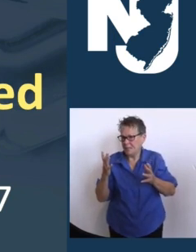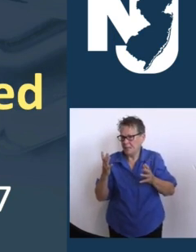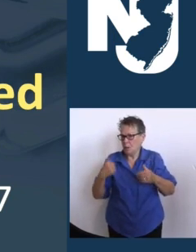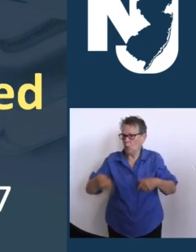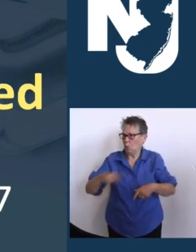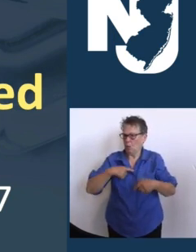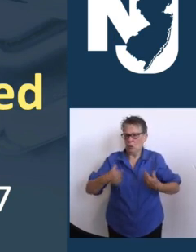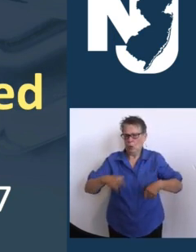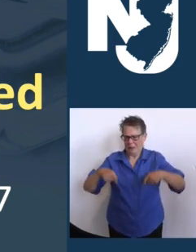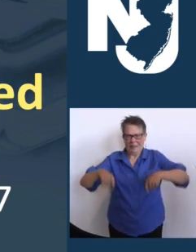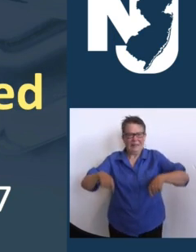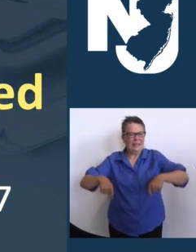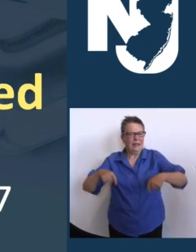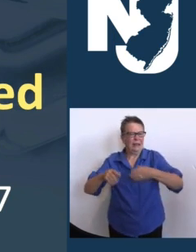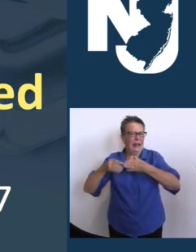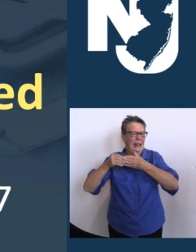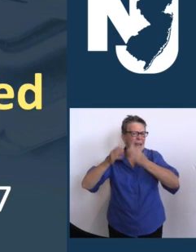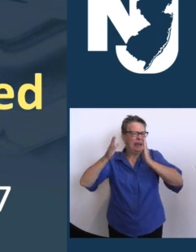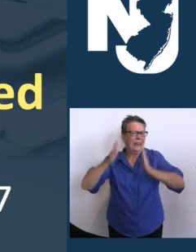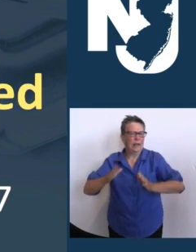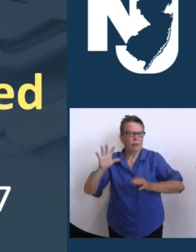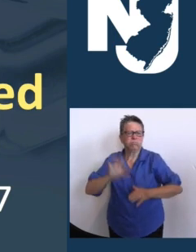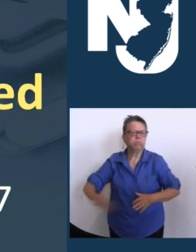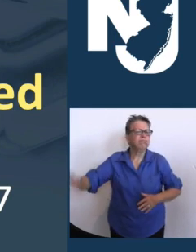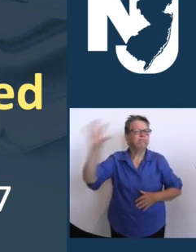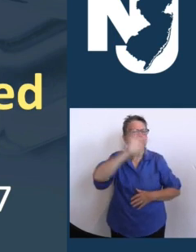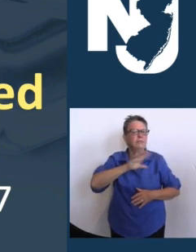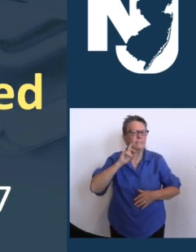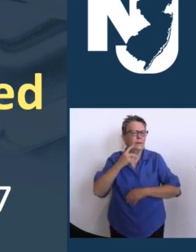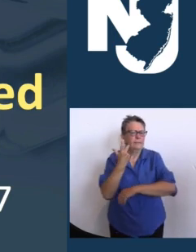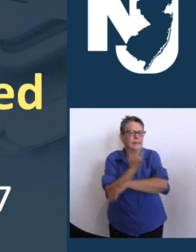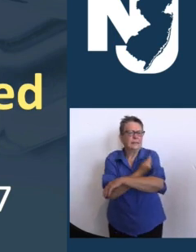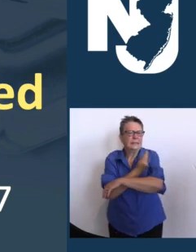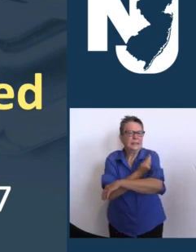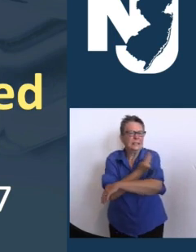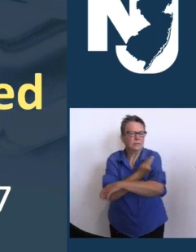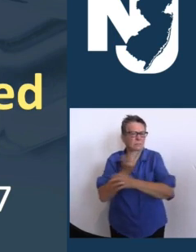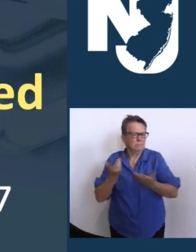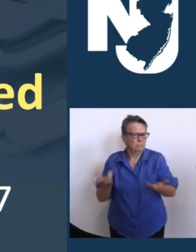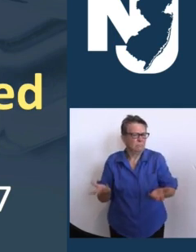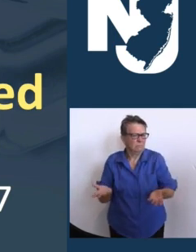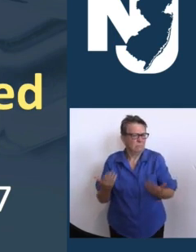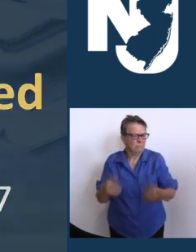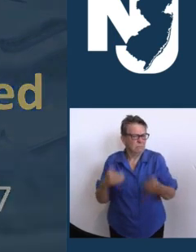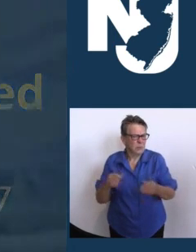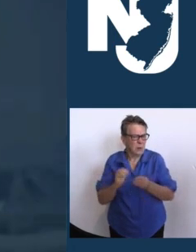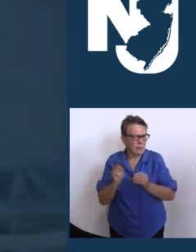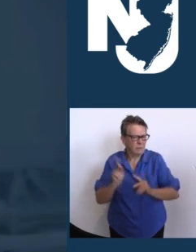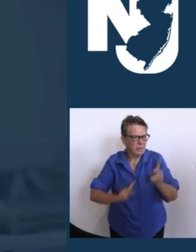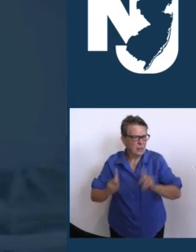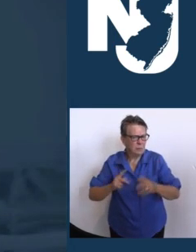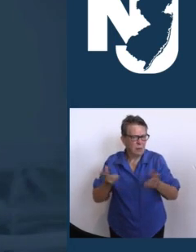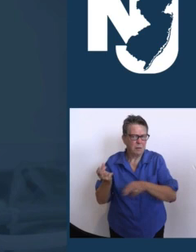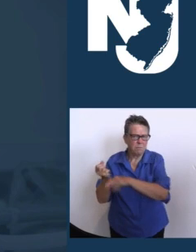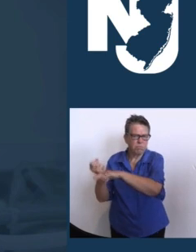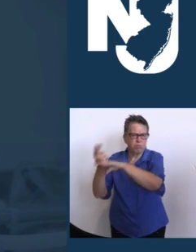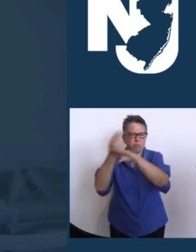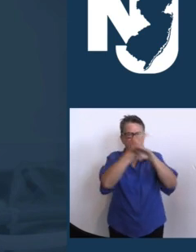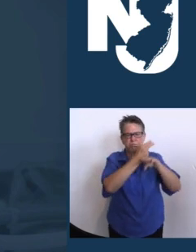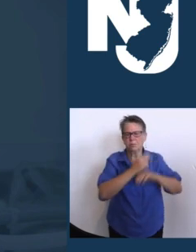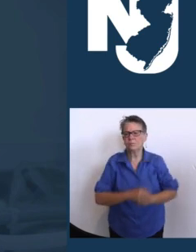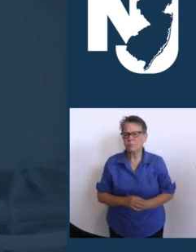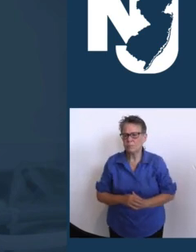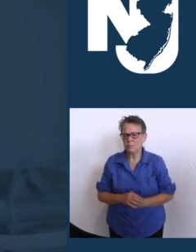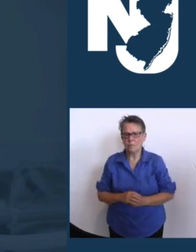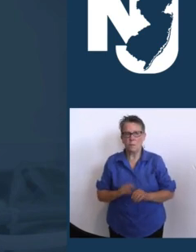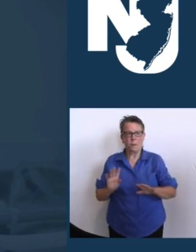put in place just as we are in all of you who have raised your sleeves to get vaccinated. Now we